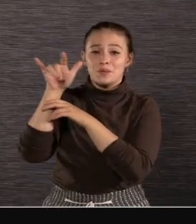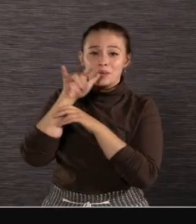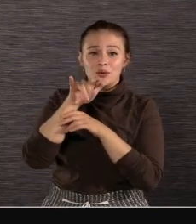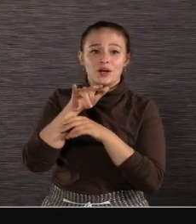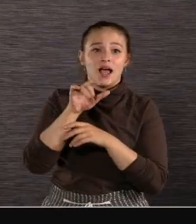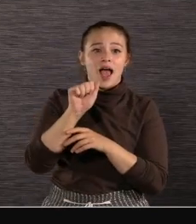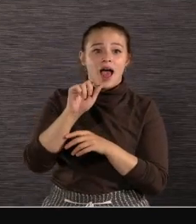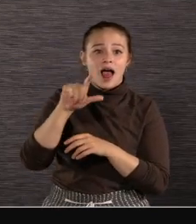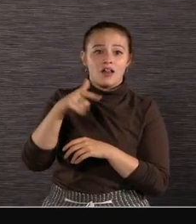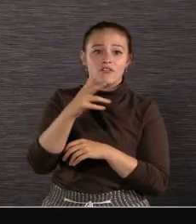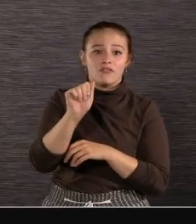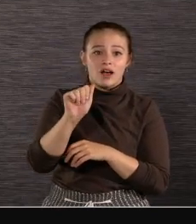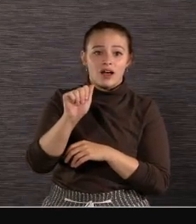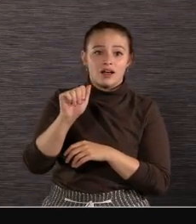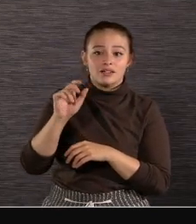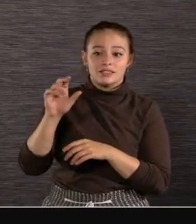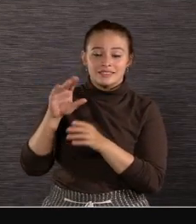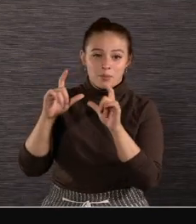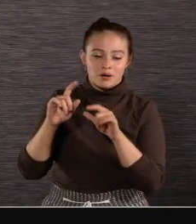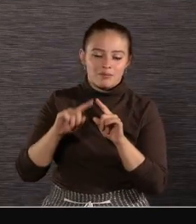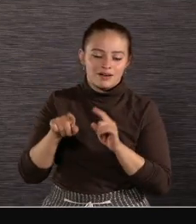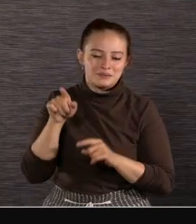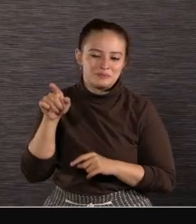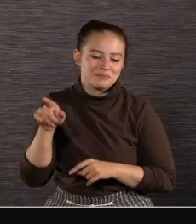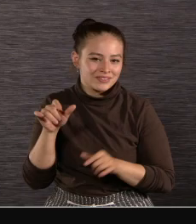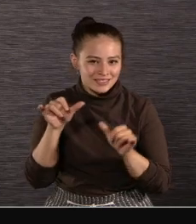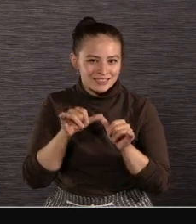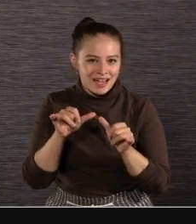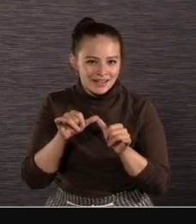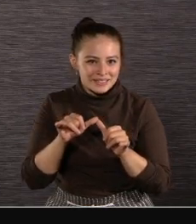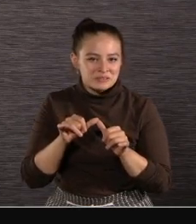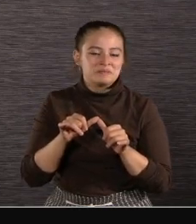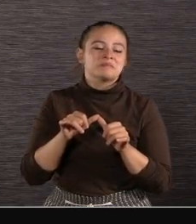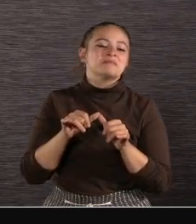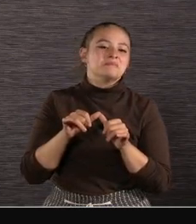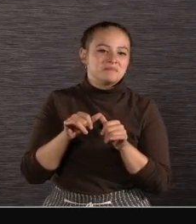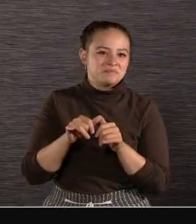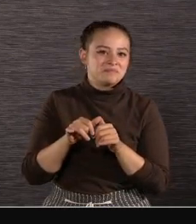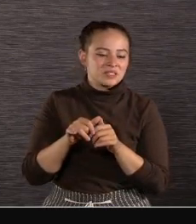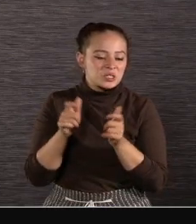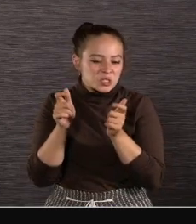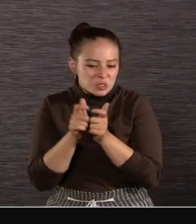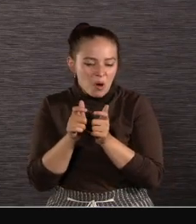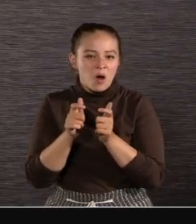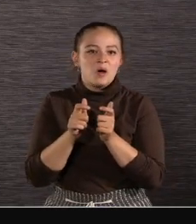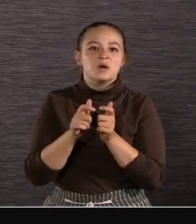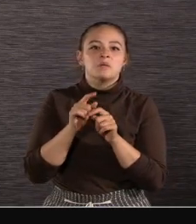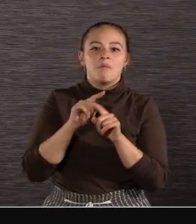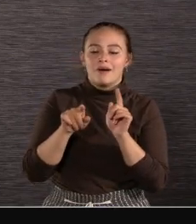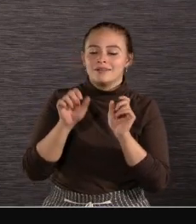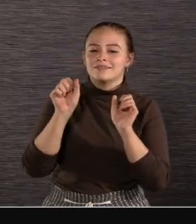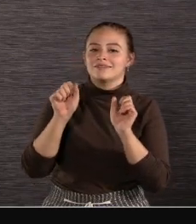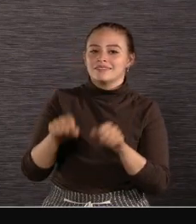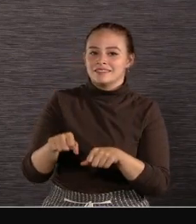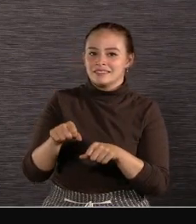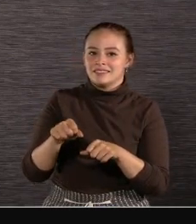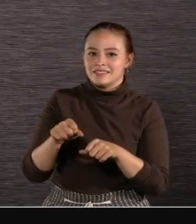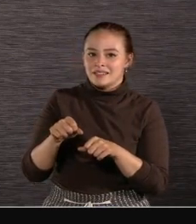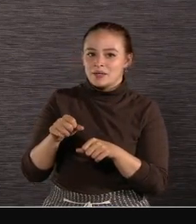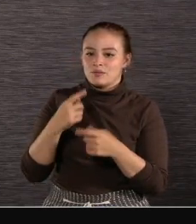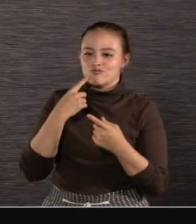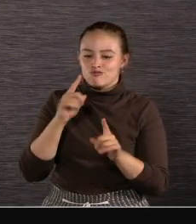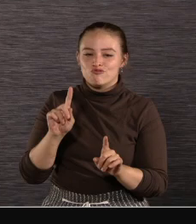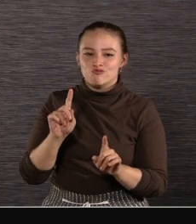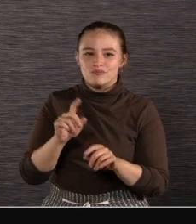camera But don't let its size fool you It's a stable and very smart platform Airpeak can also have separate operating controls